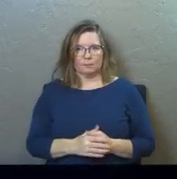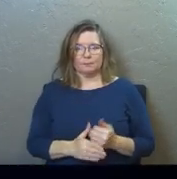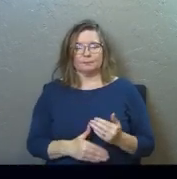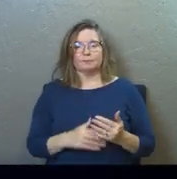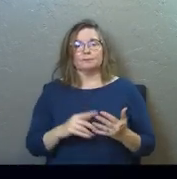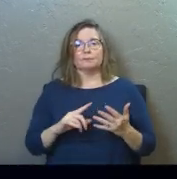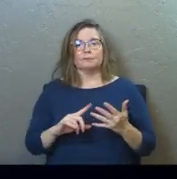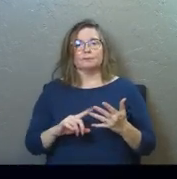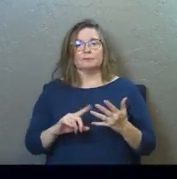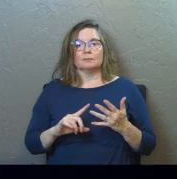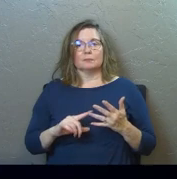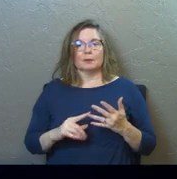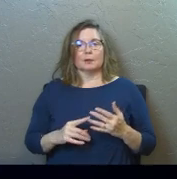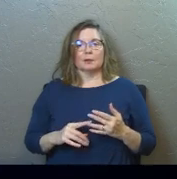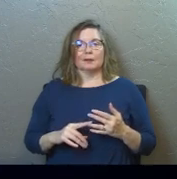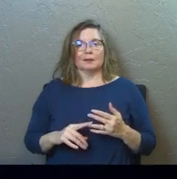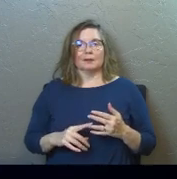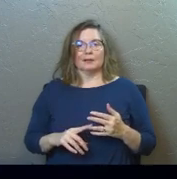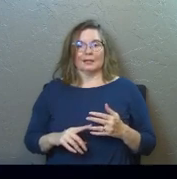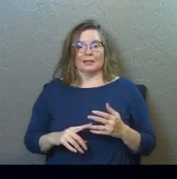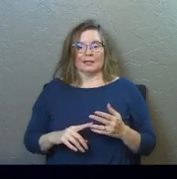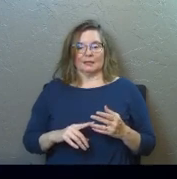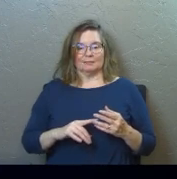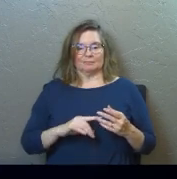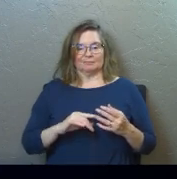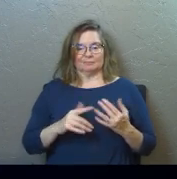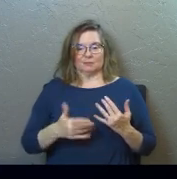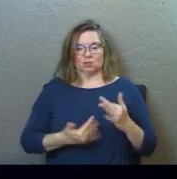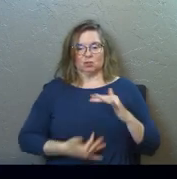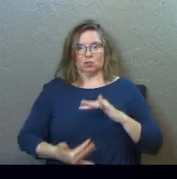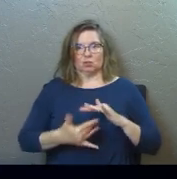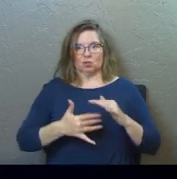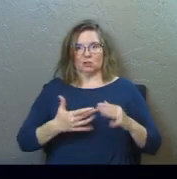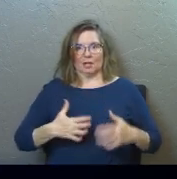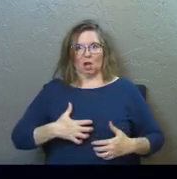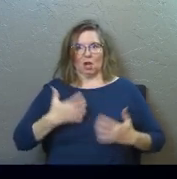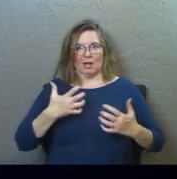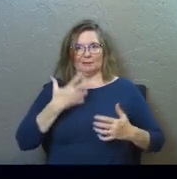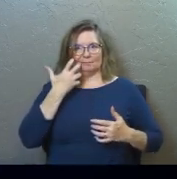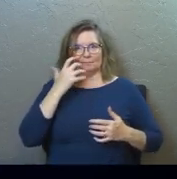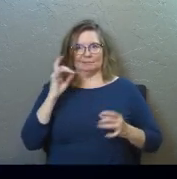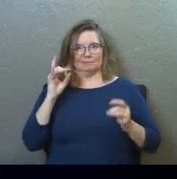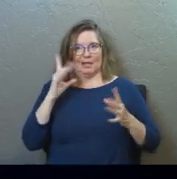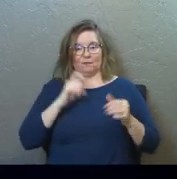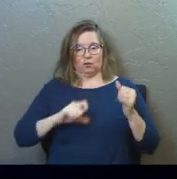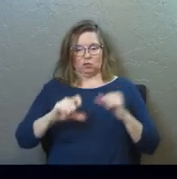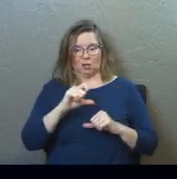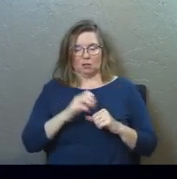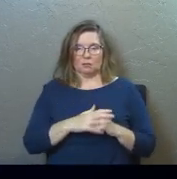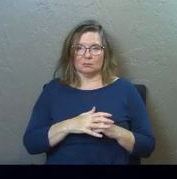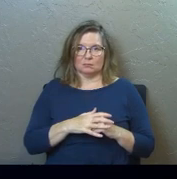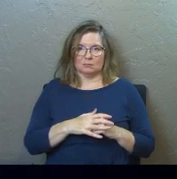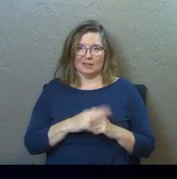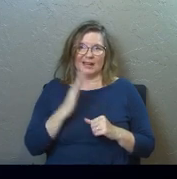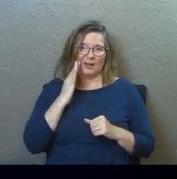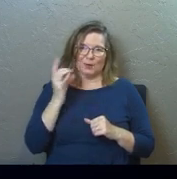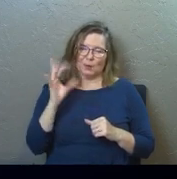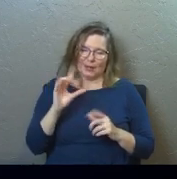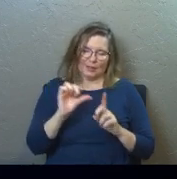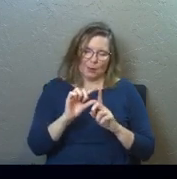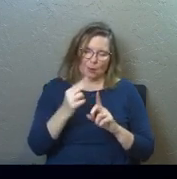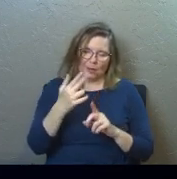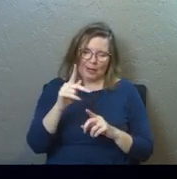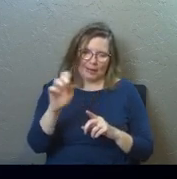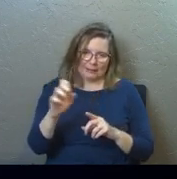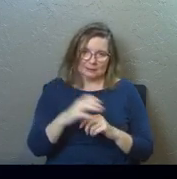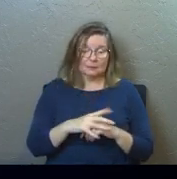Next, it stirs our hate for each other. And if you're anything like first service, man, I put that word hate up there, and you hate that I put that word hate up there on that